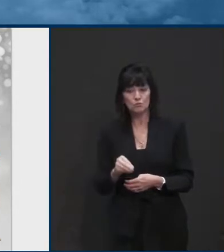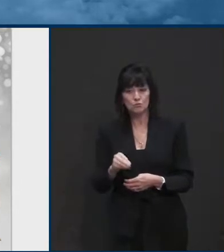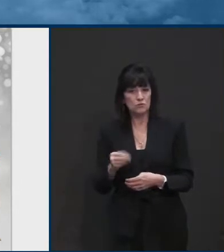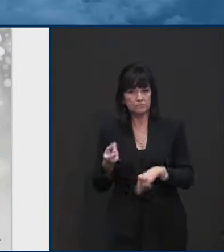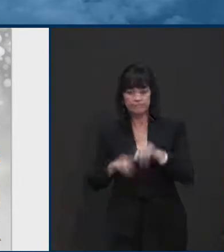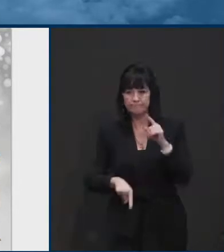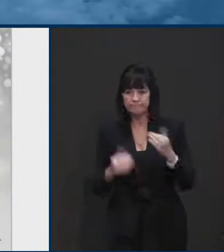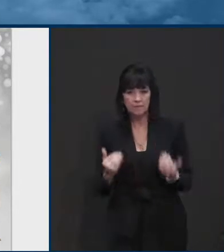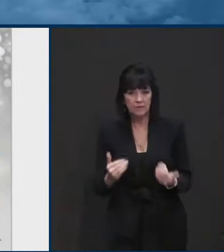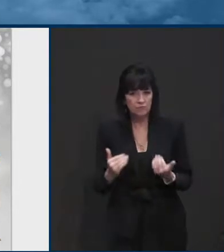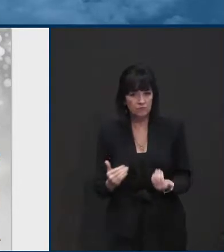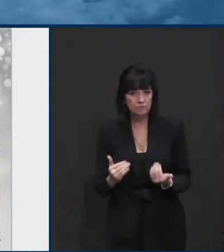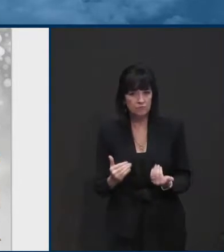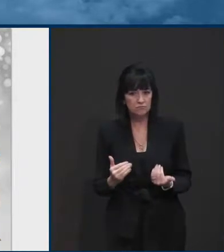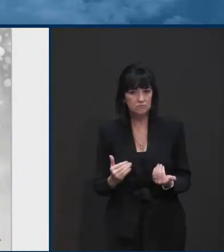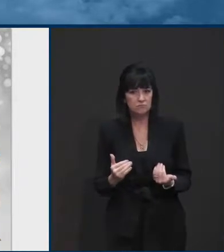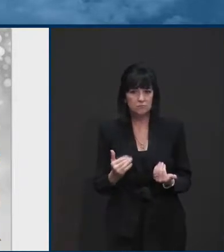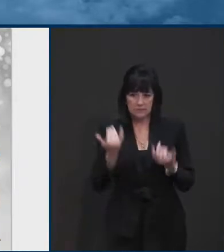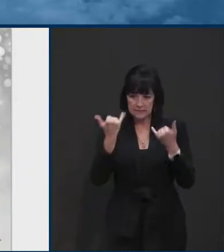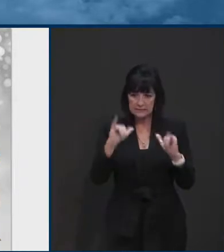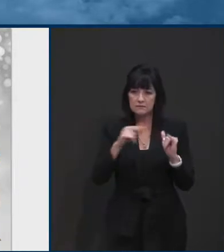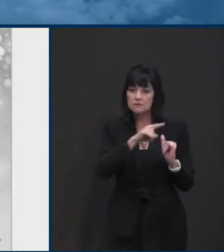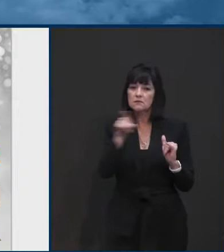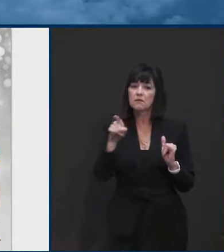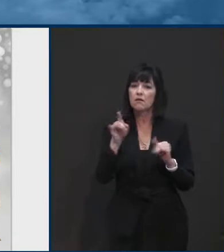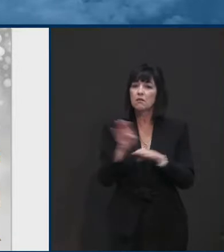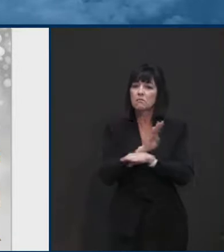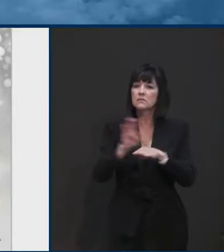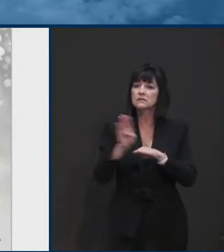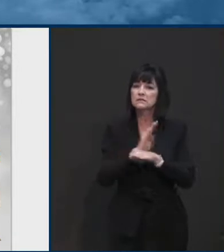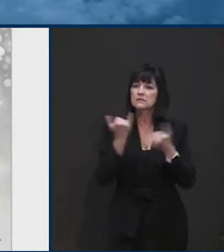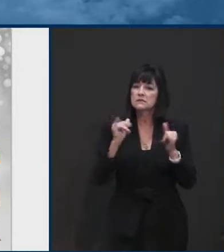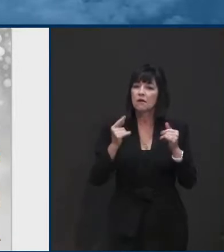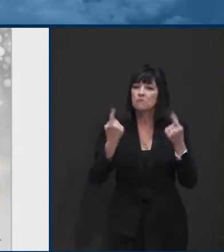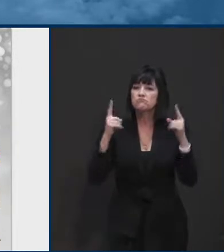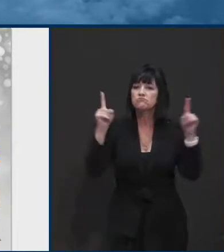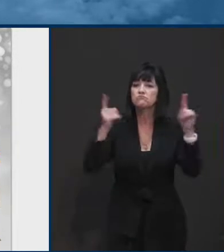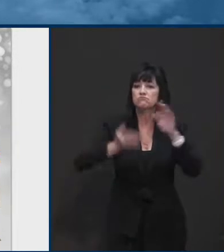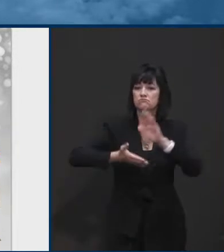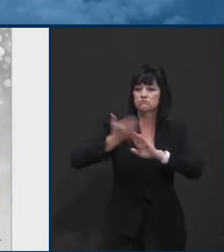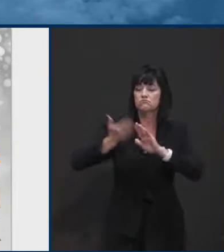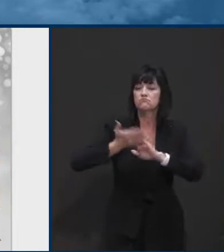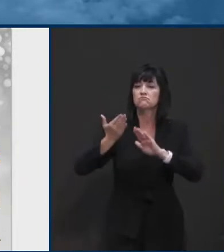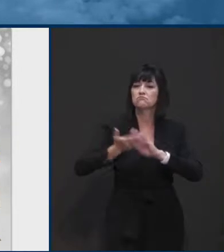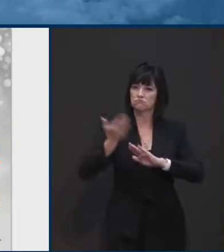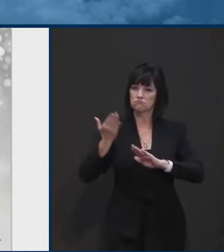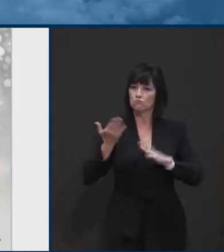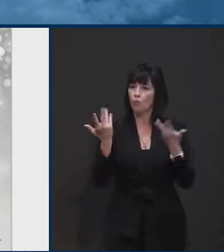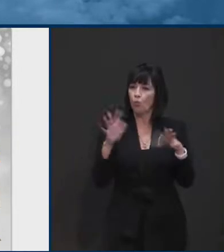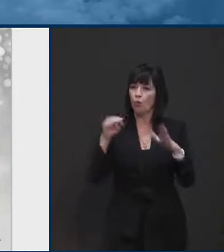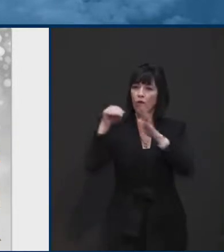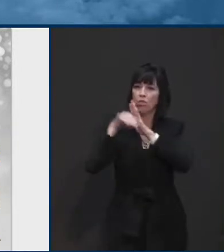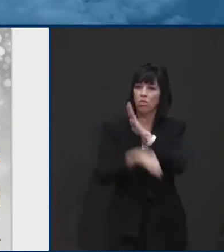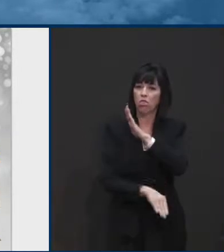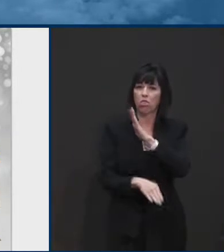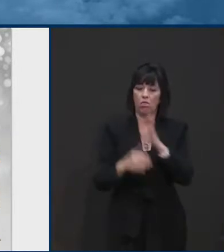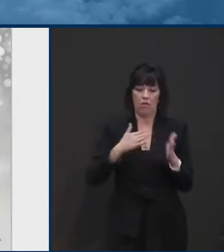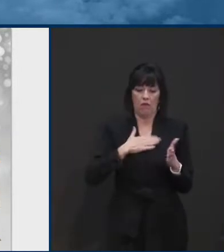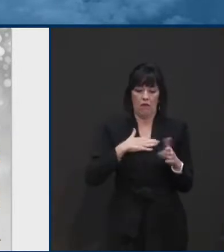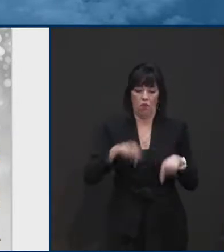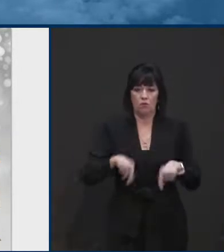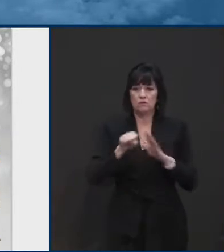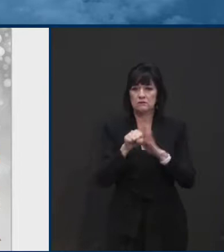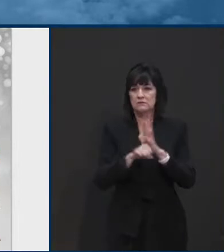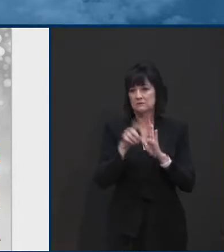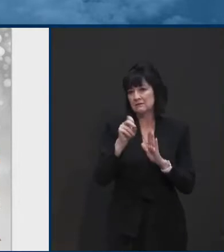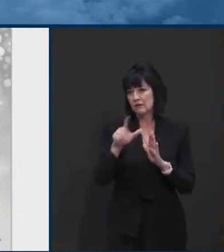back in school or keep them in school. Uh, and that's a big challenge. We've got a lot of educators who go to work every